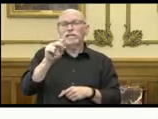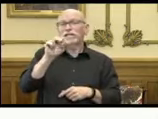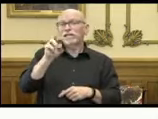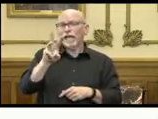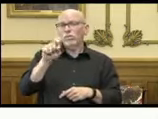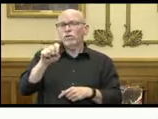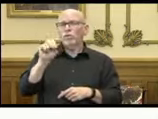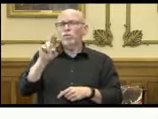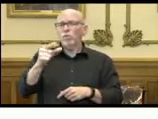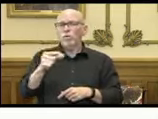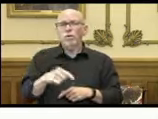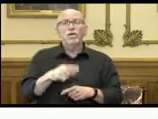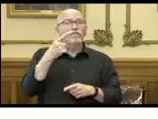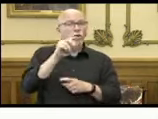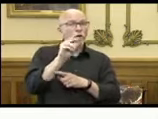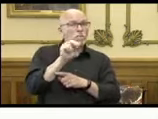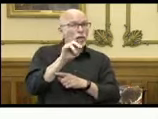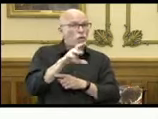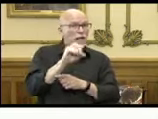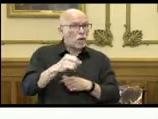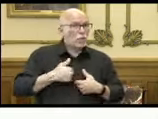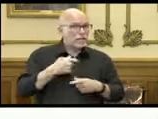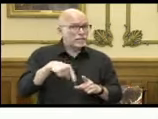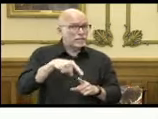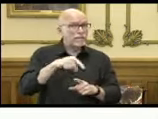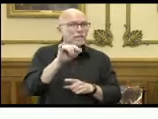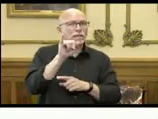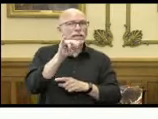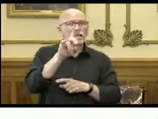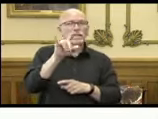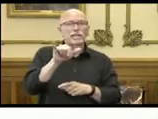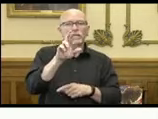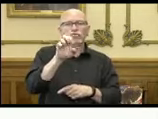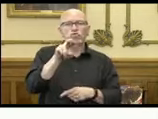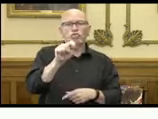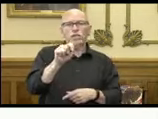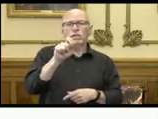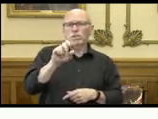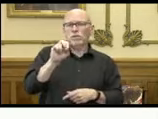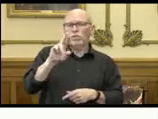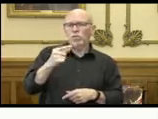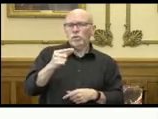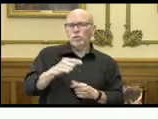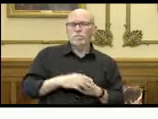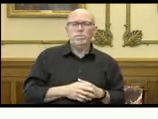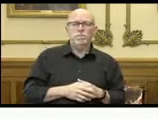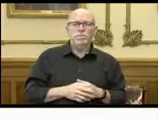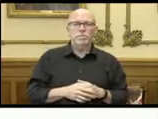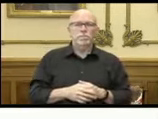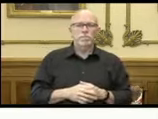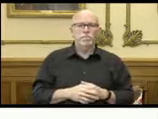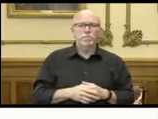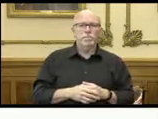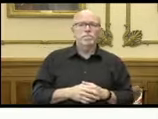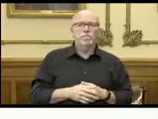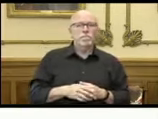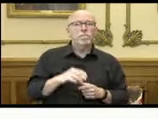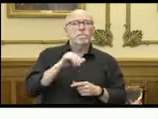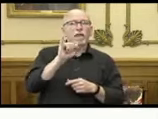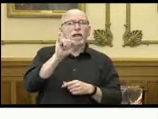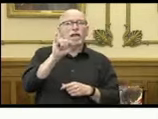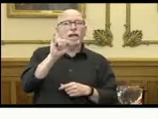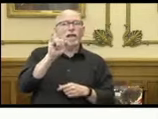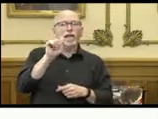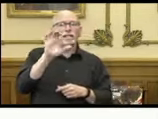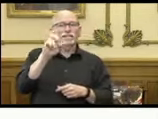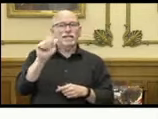Information for Marion County residents may be found at indirent.org. At IHCDA,